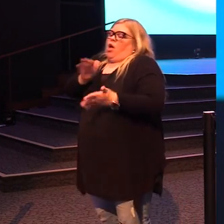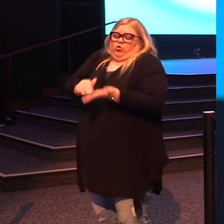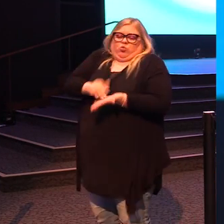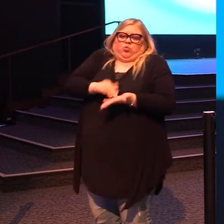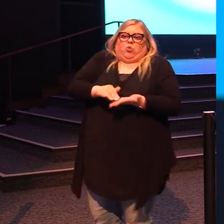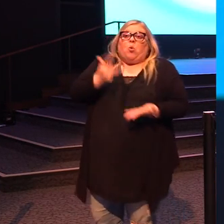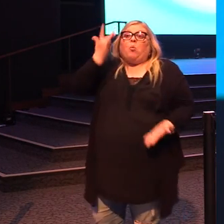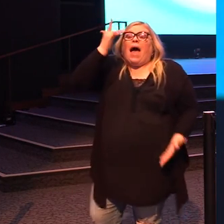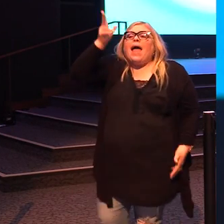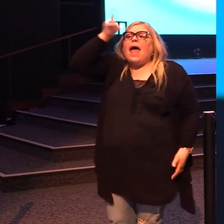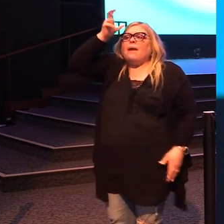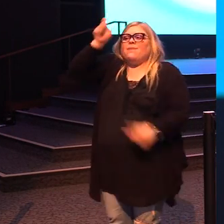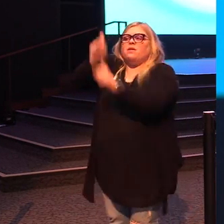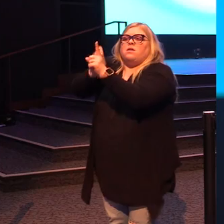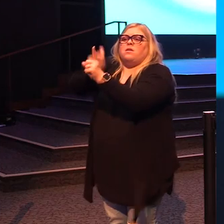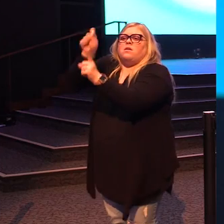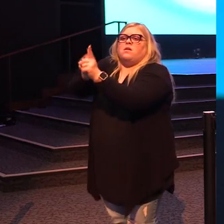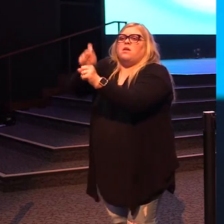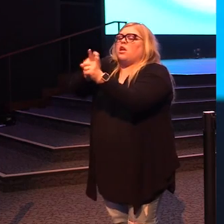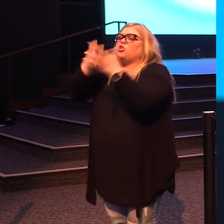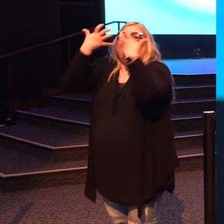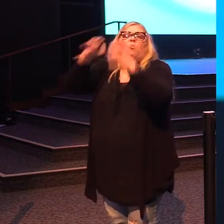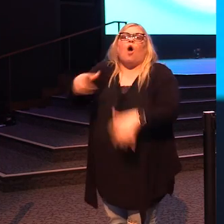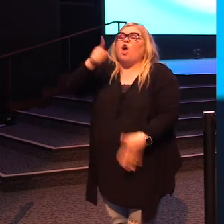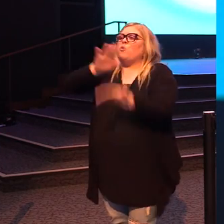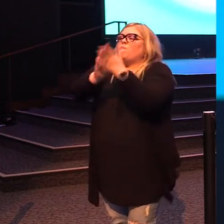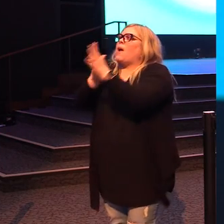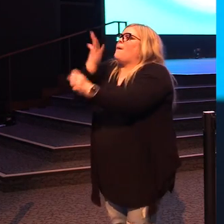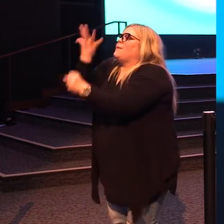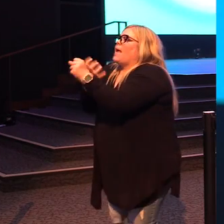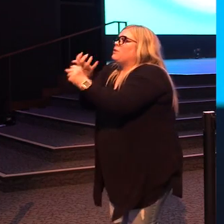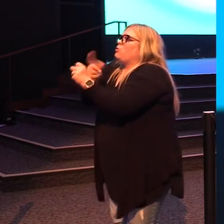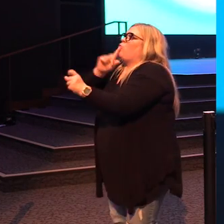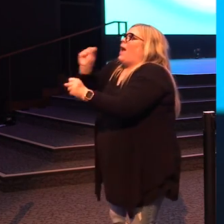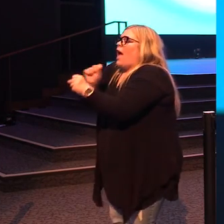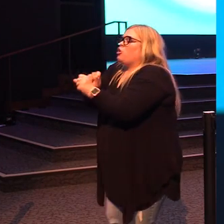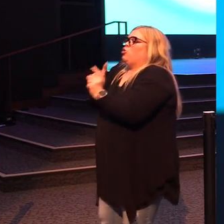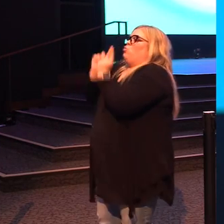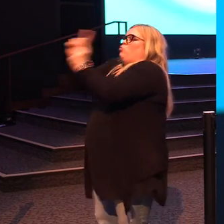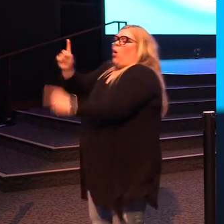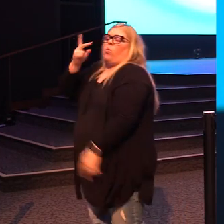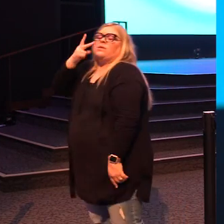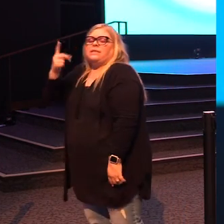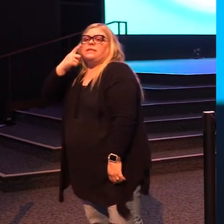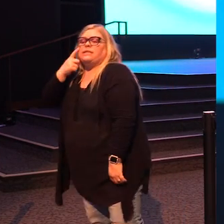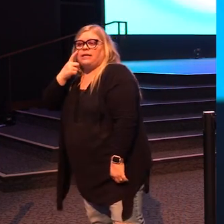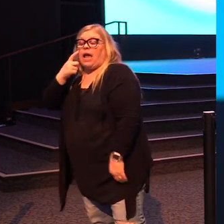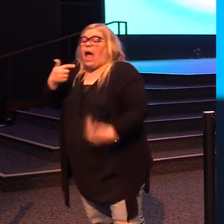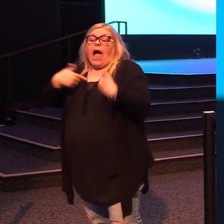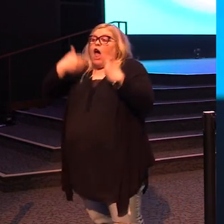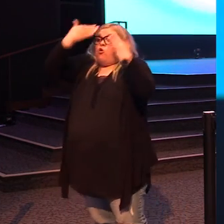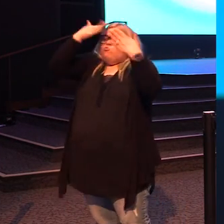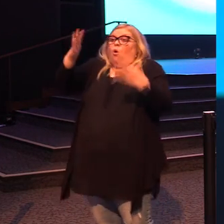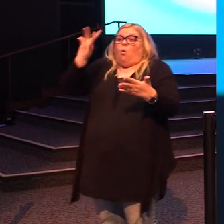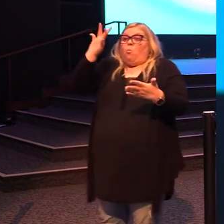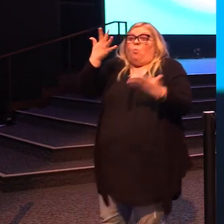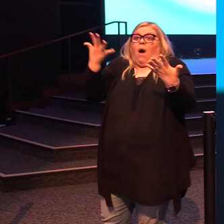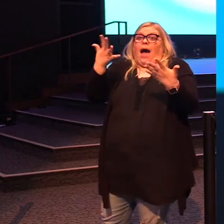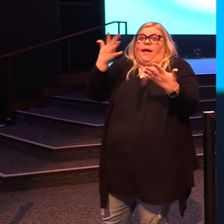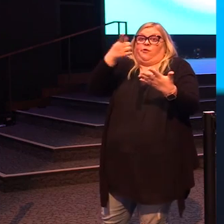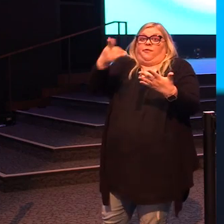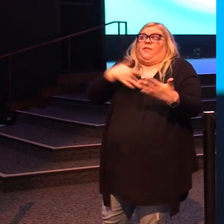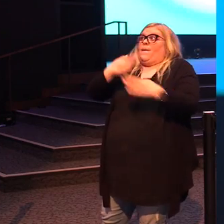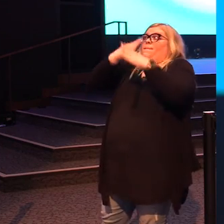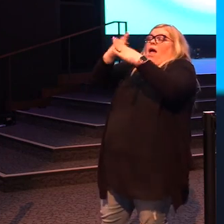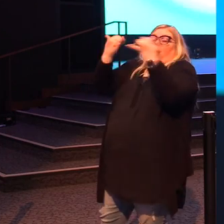does not want you to get desperate enough to go see. And I don't know what's getting in the way. Have you seen God move in